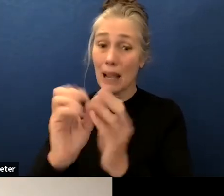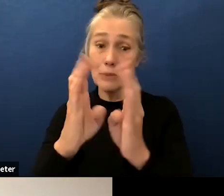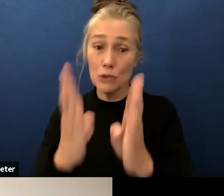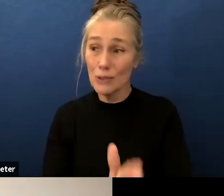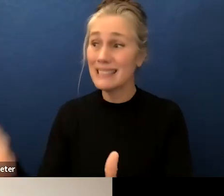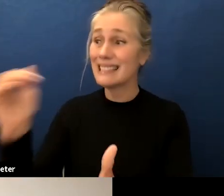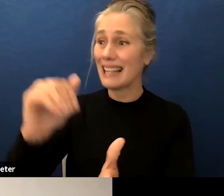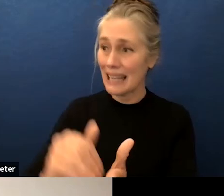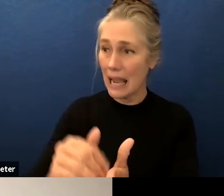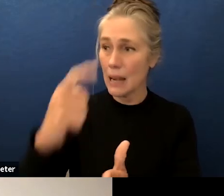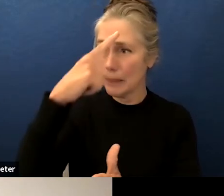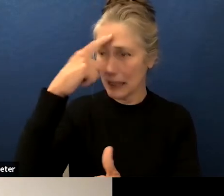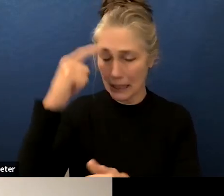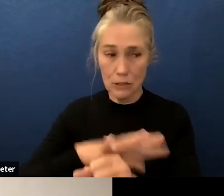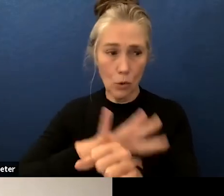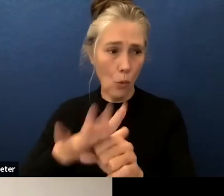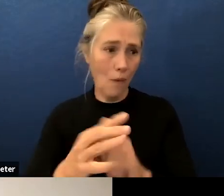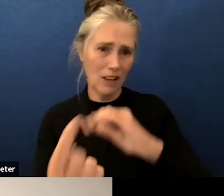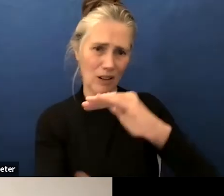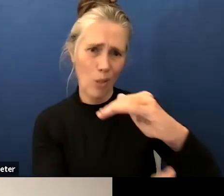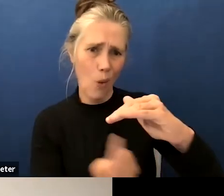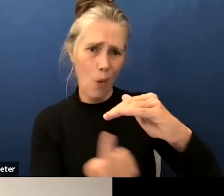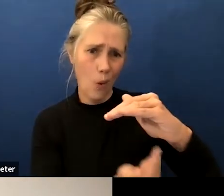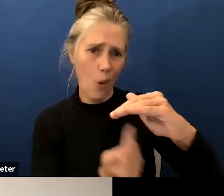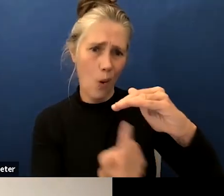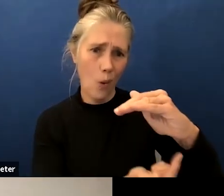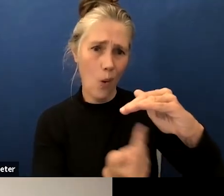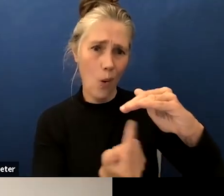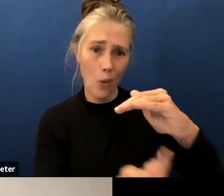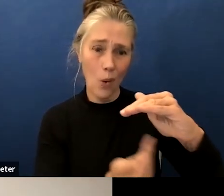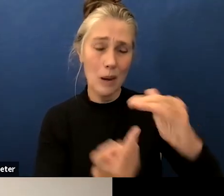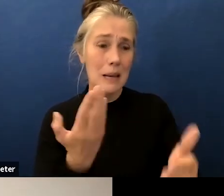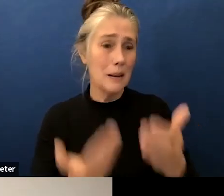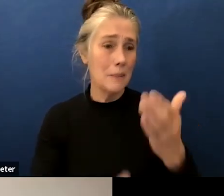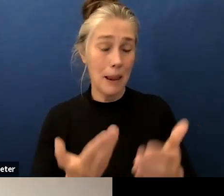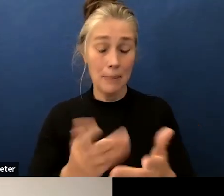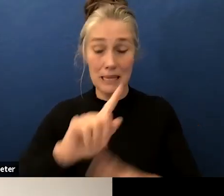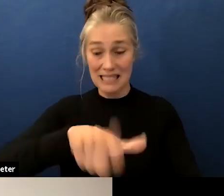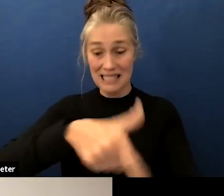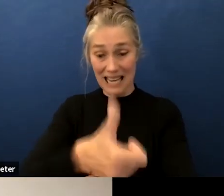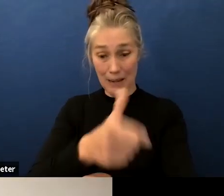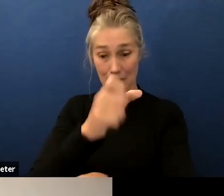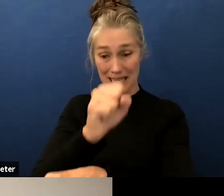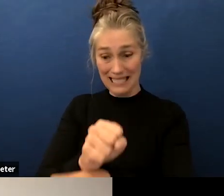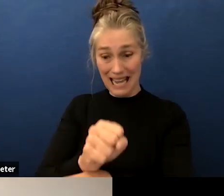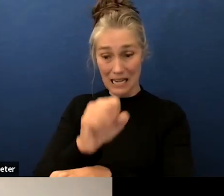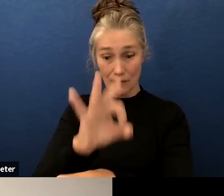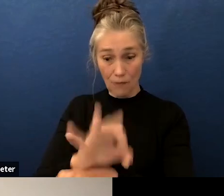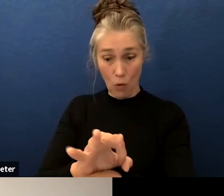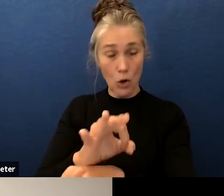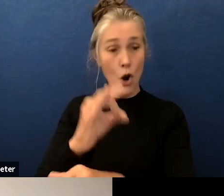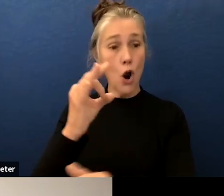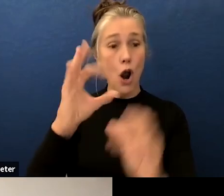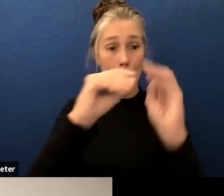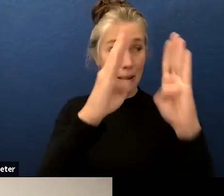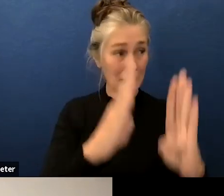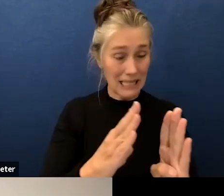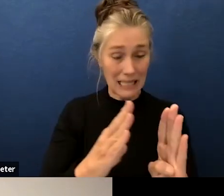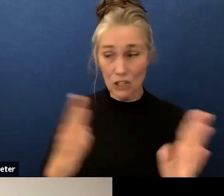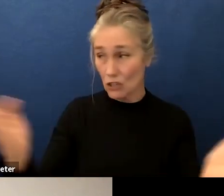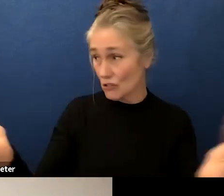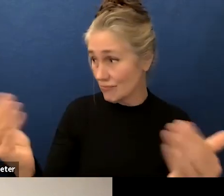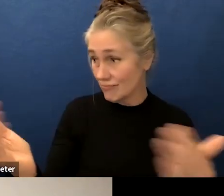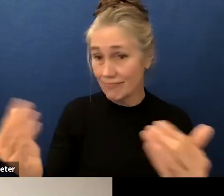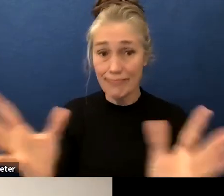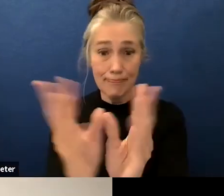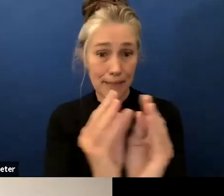so perhaps we can either have a task force or have teachers get together and just kind of say what are some behaviors that we